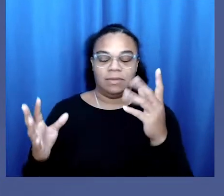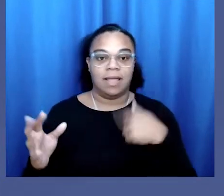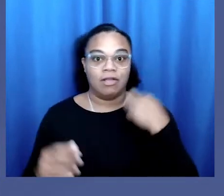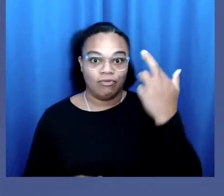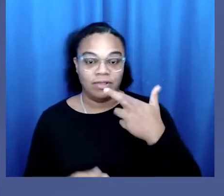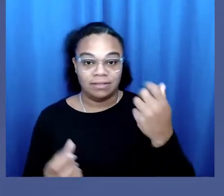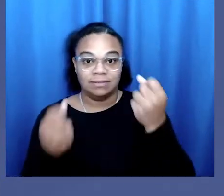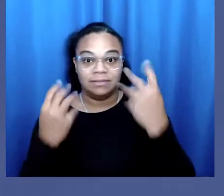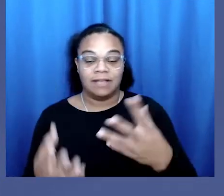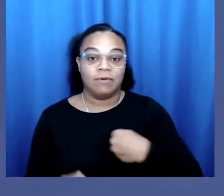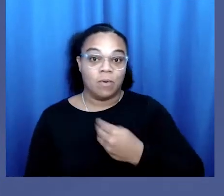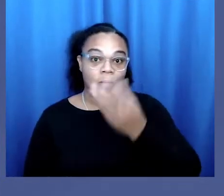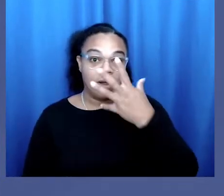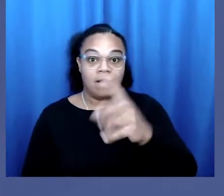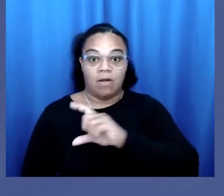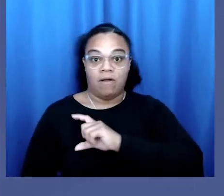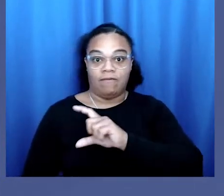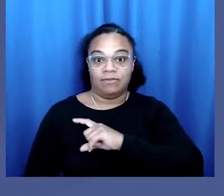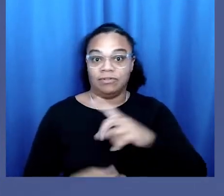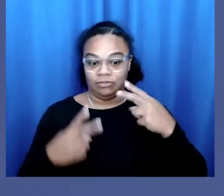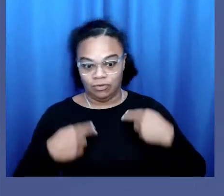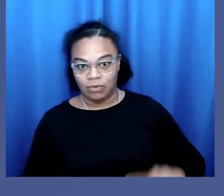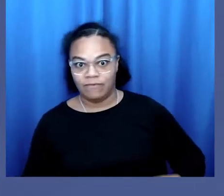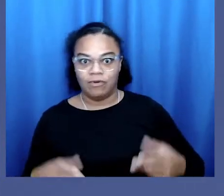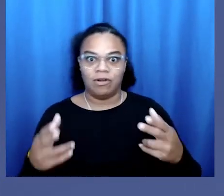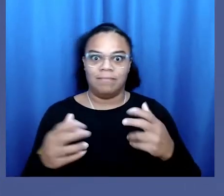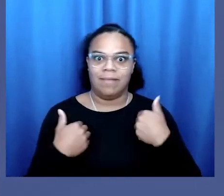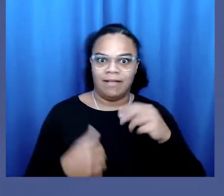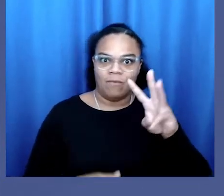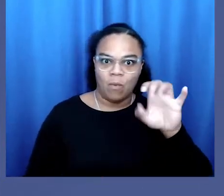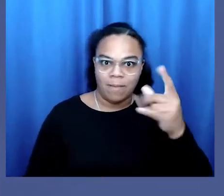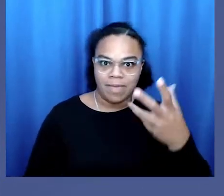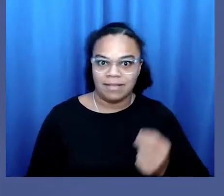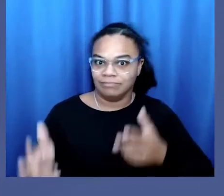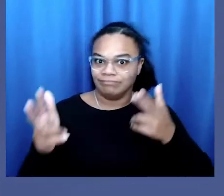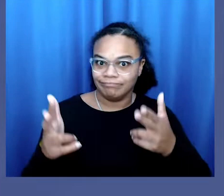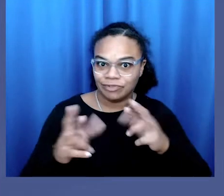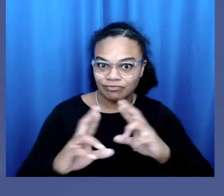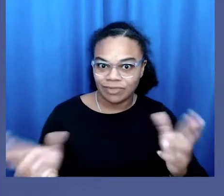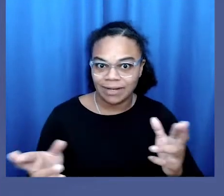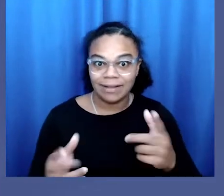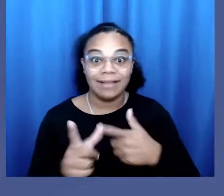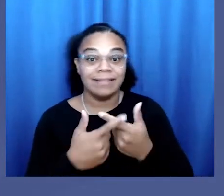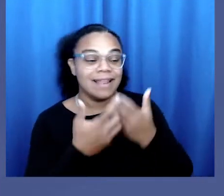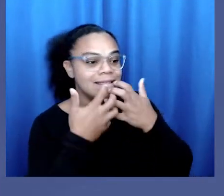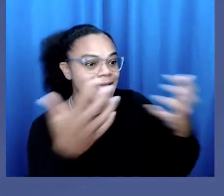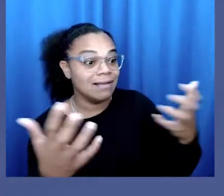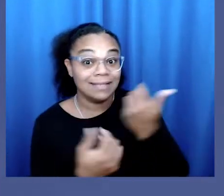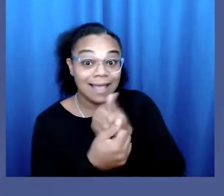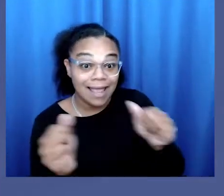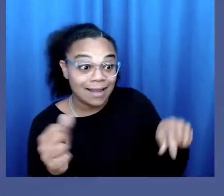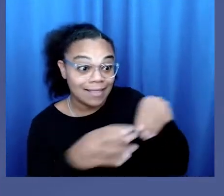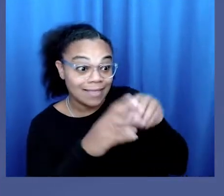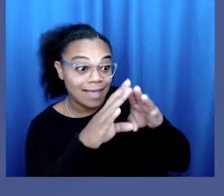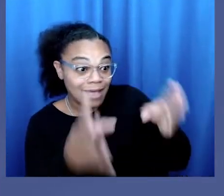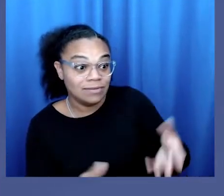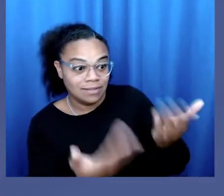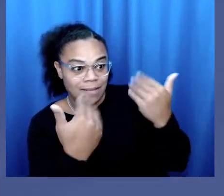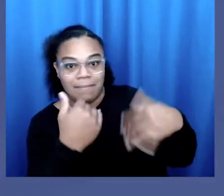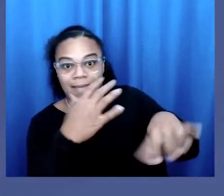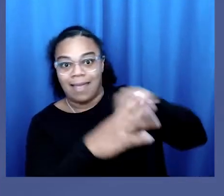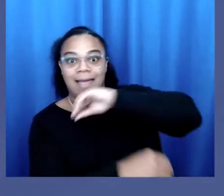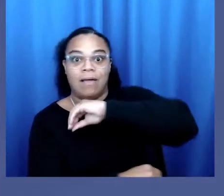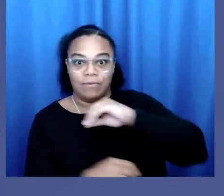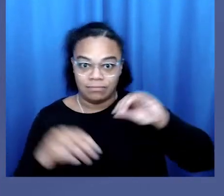realize that there are several white officers in uniform with weapons drawn. He then yells for anyone in the house to come out with their hands visible.